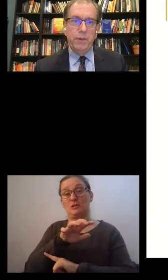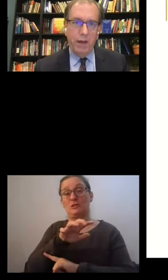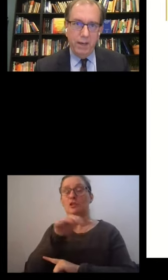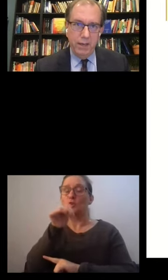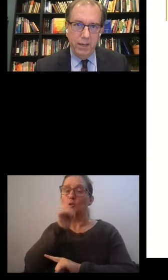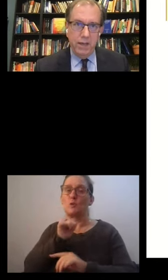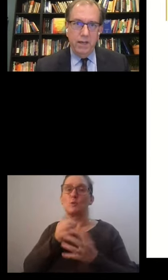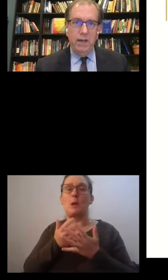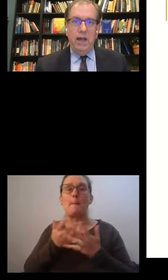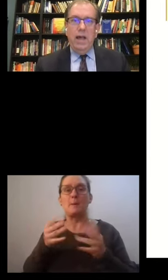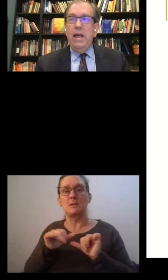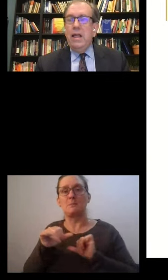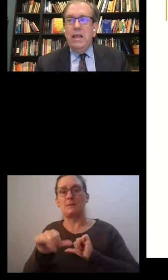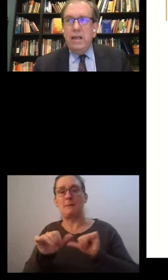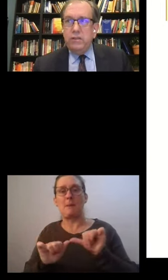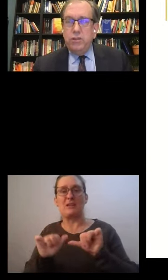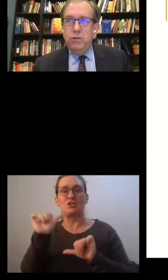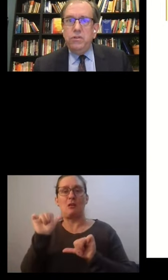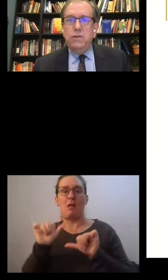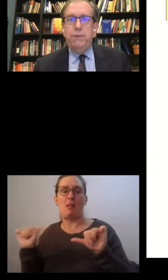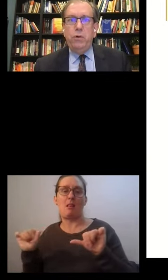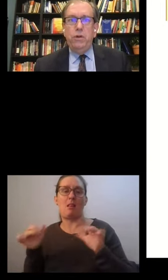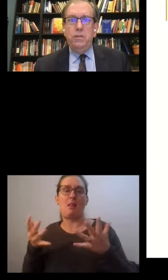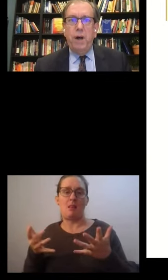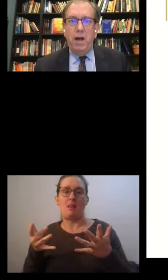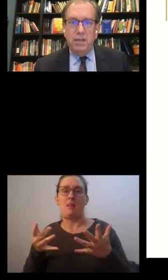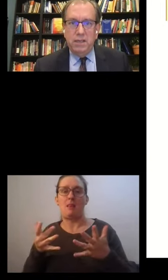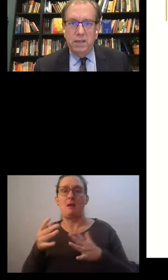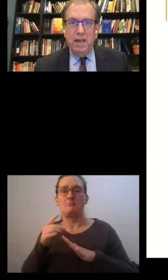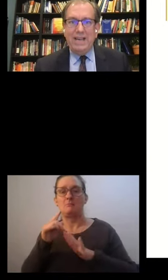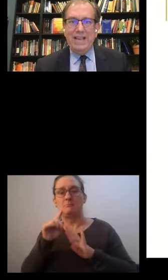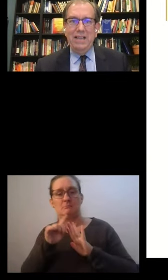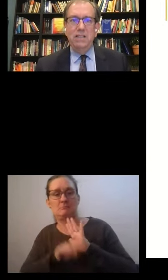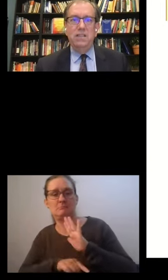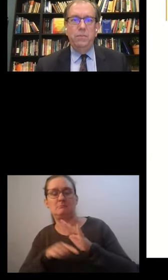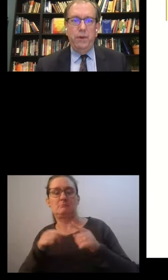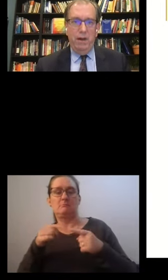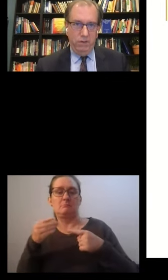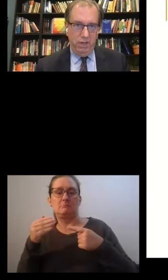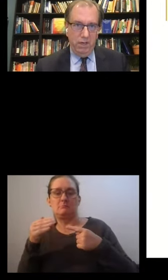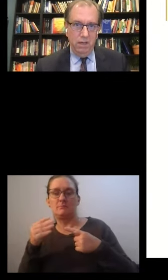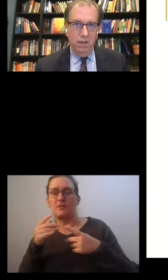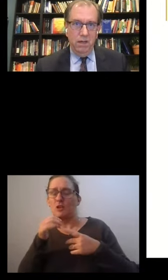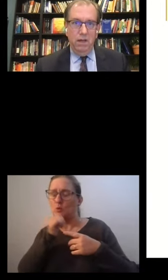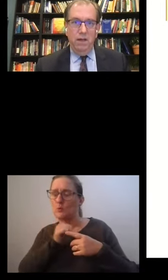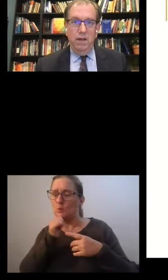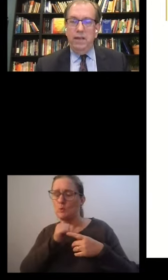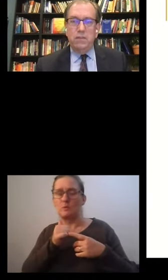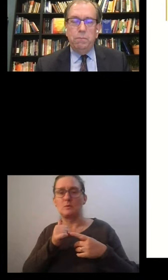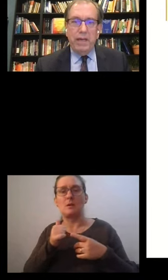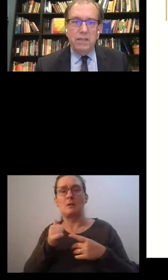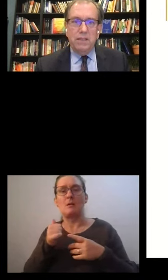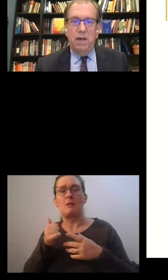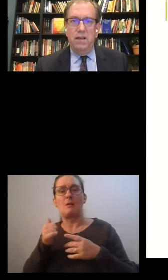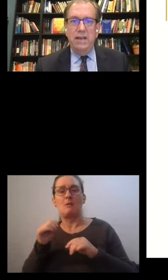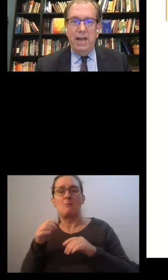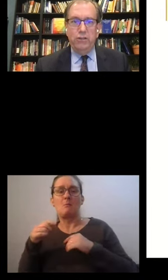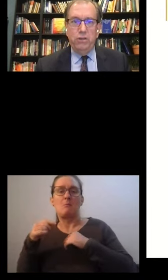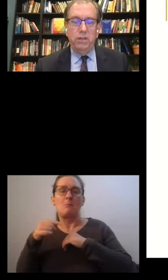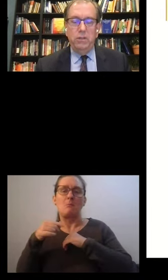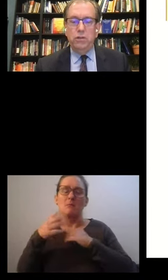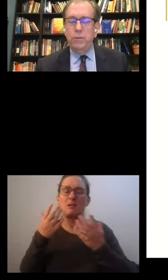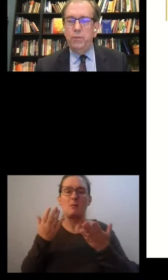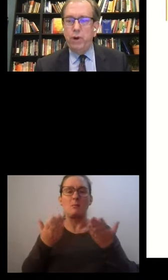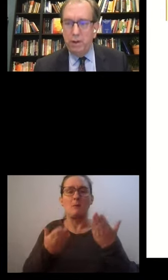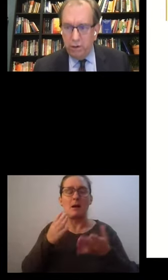index, the MPI. It's used to focus policy against poverty. And it's based on